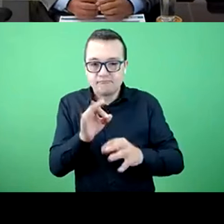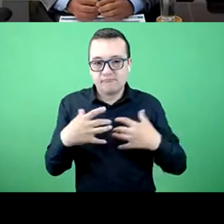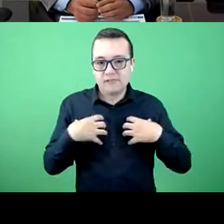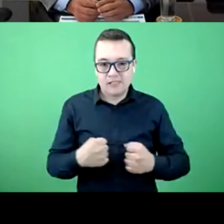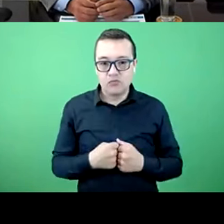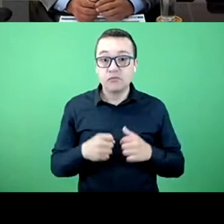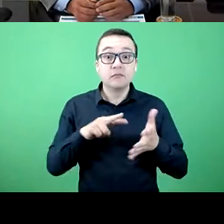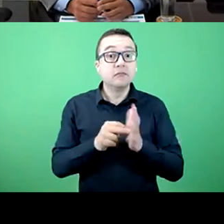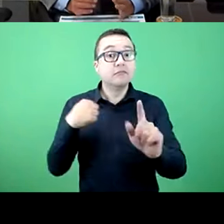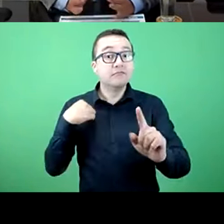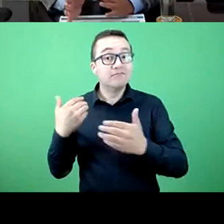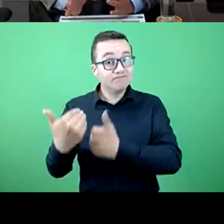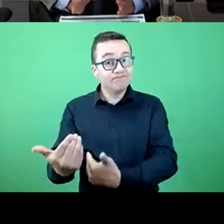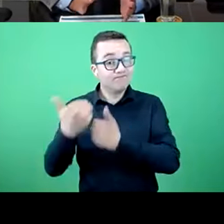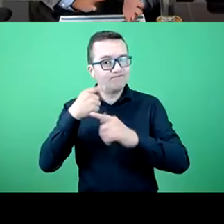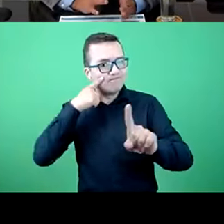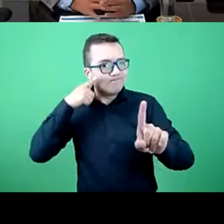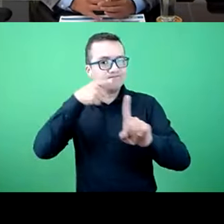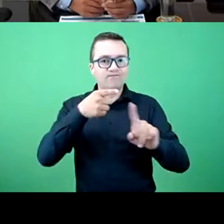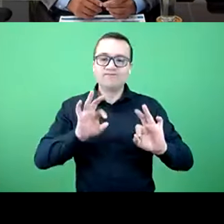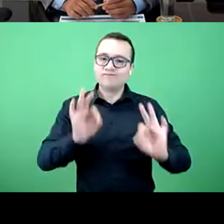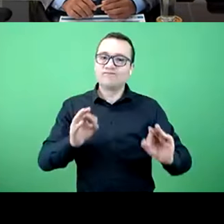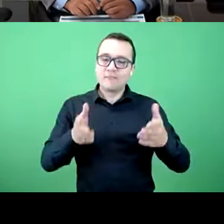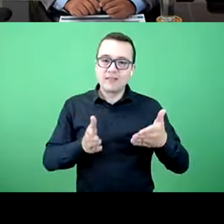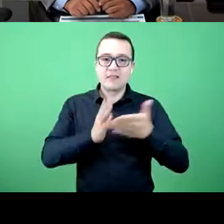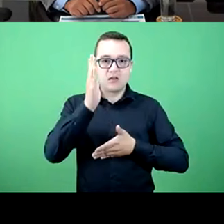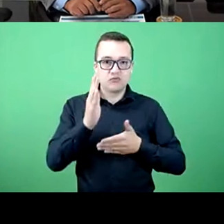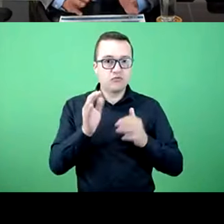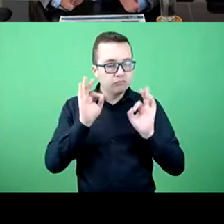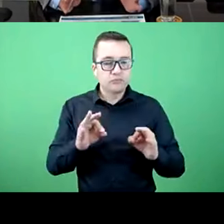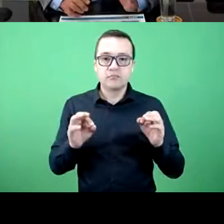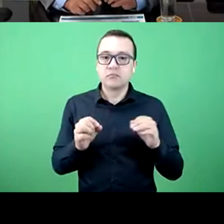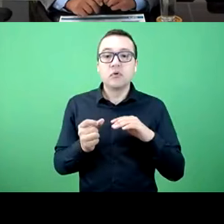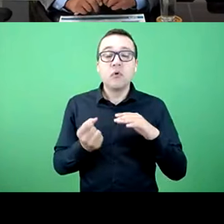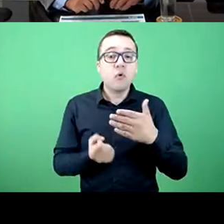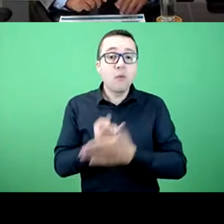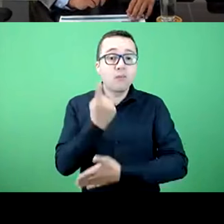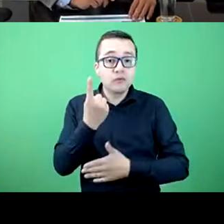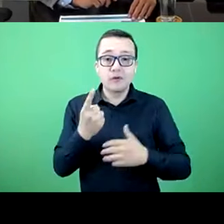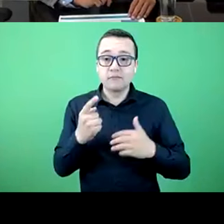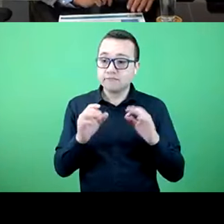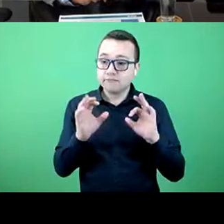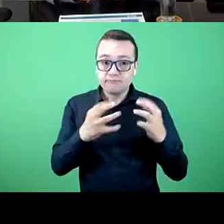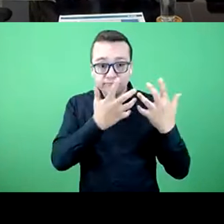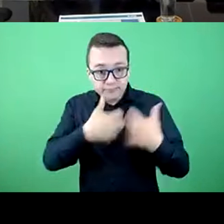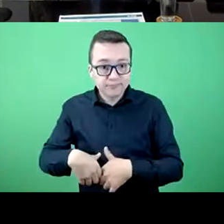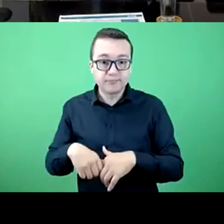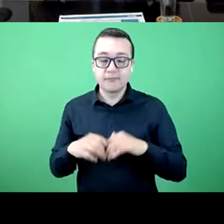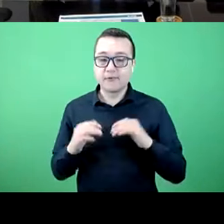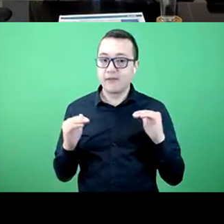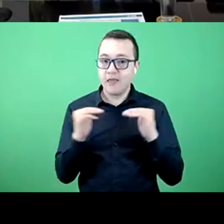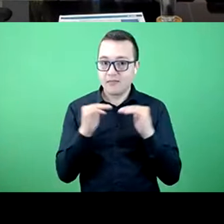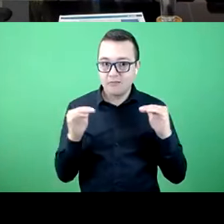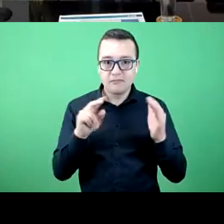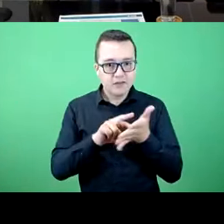when it comes to the understanding that the role of the superintendents is to guarantee the people to write efficiently and with equality through